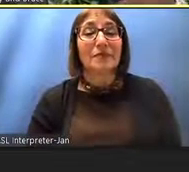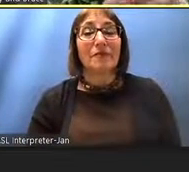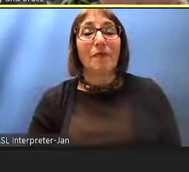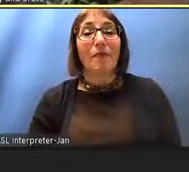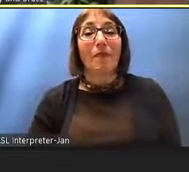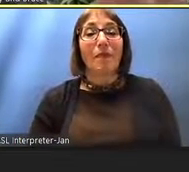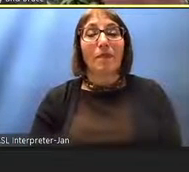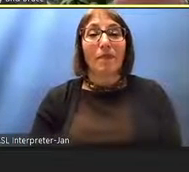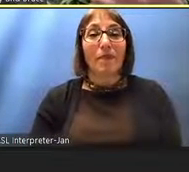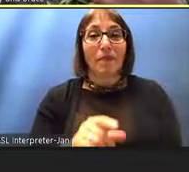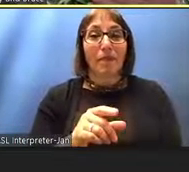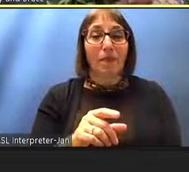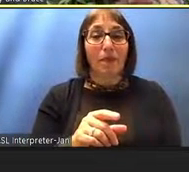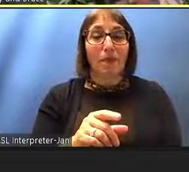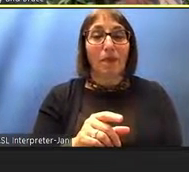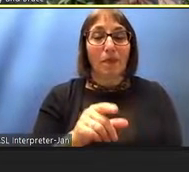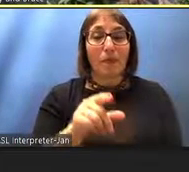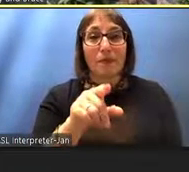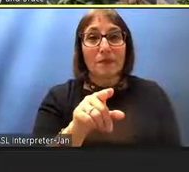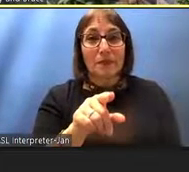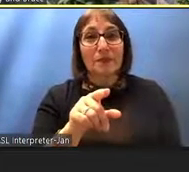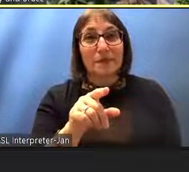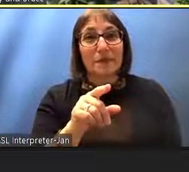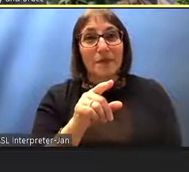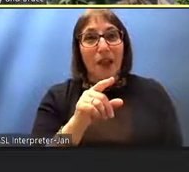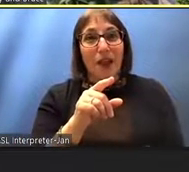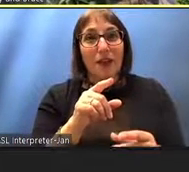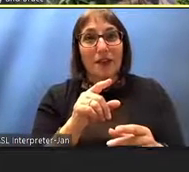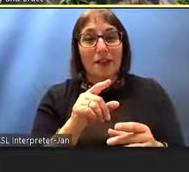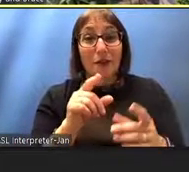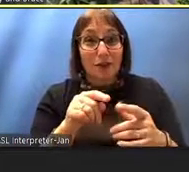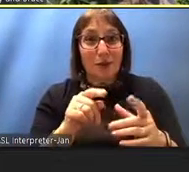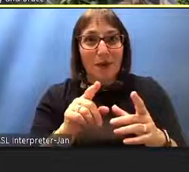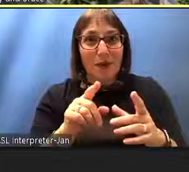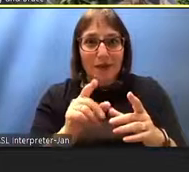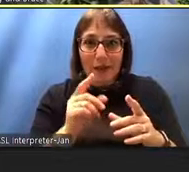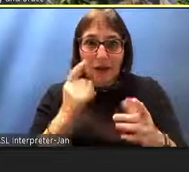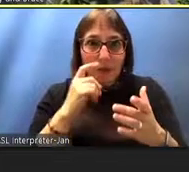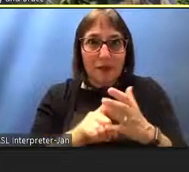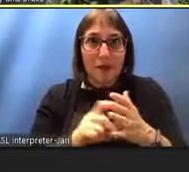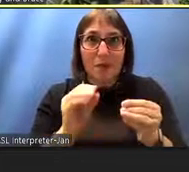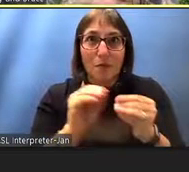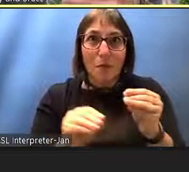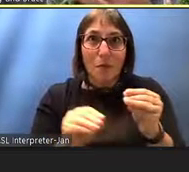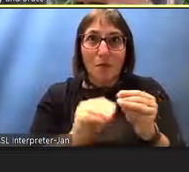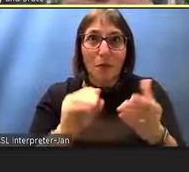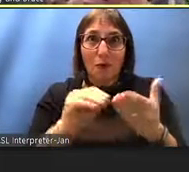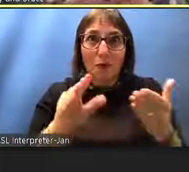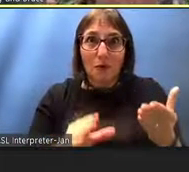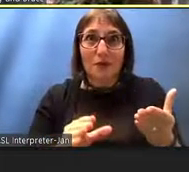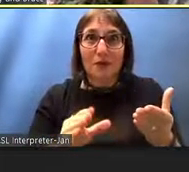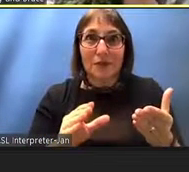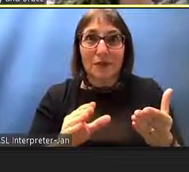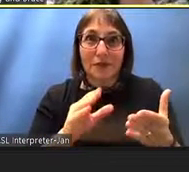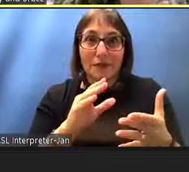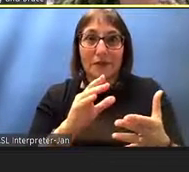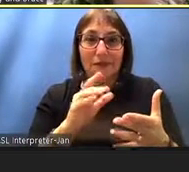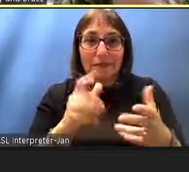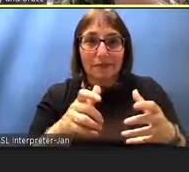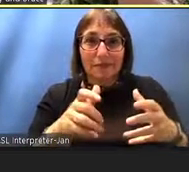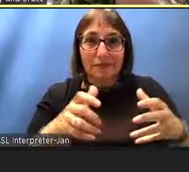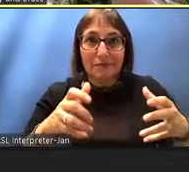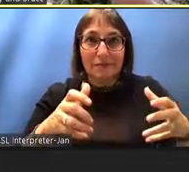lawai to boost and so i mean grow and